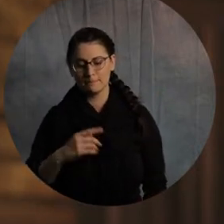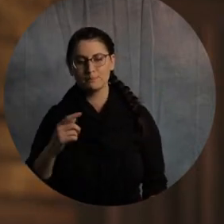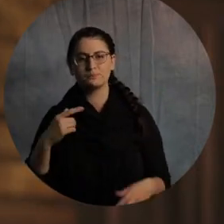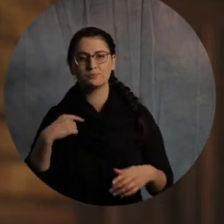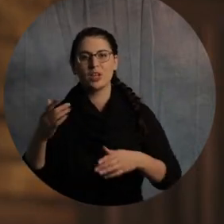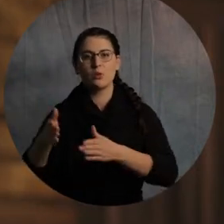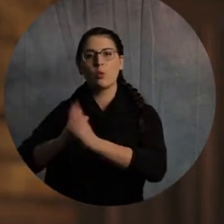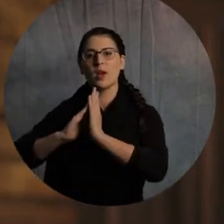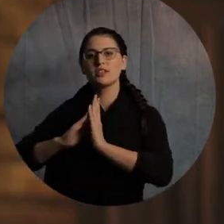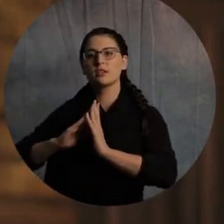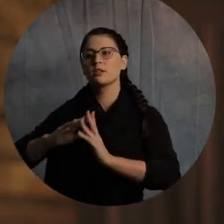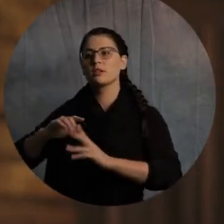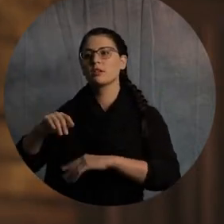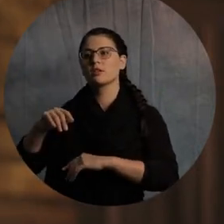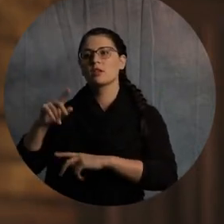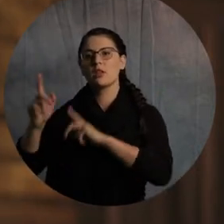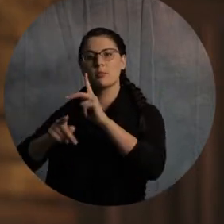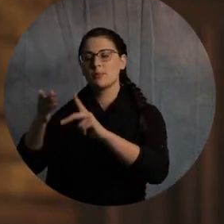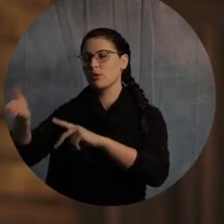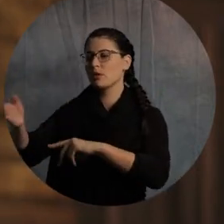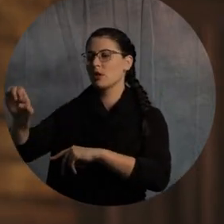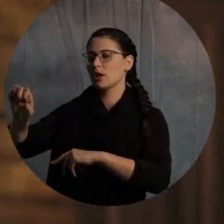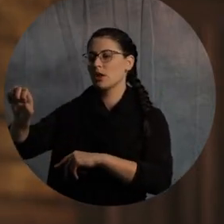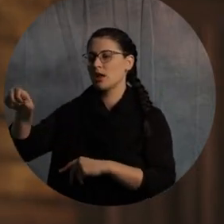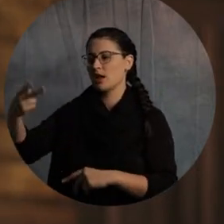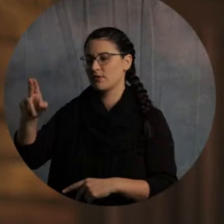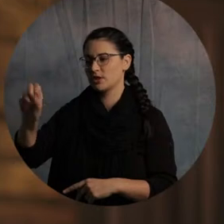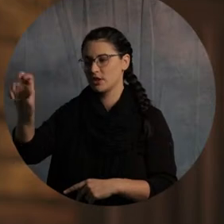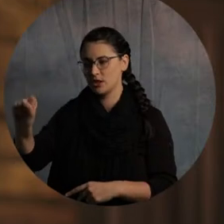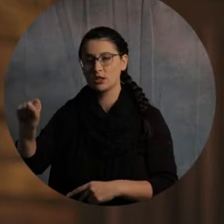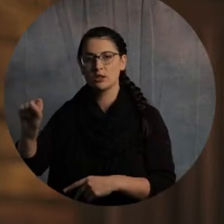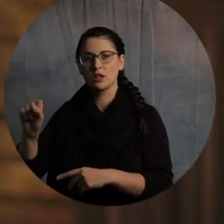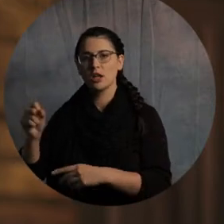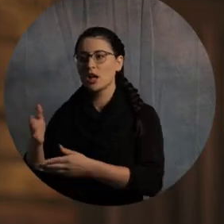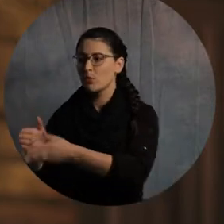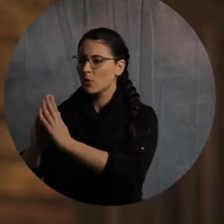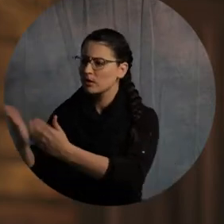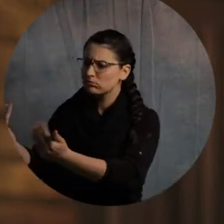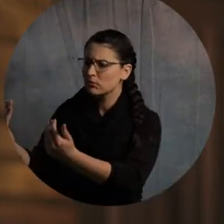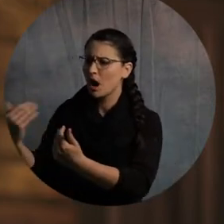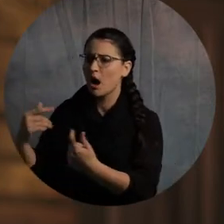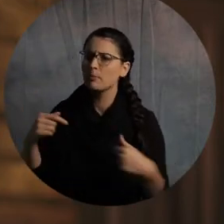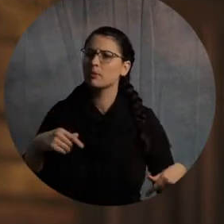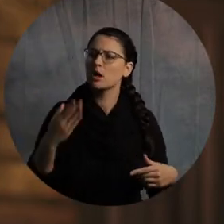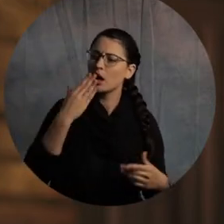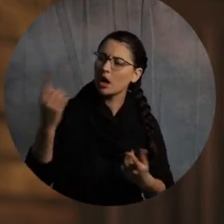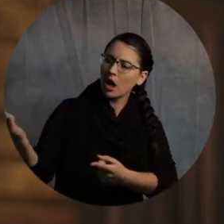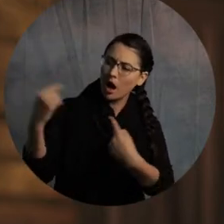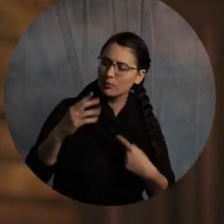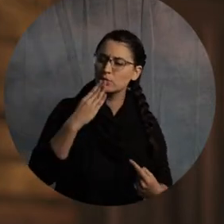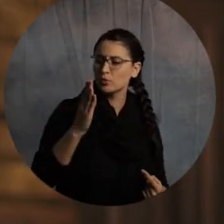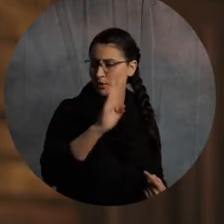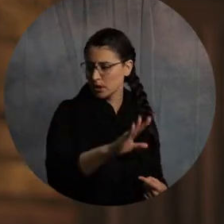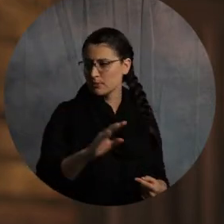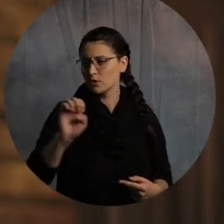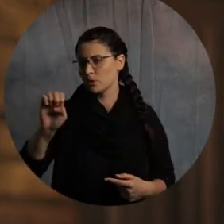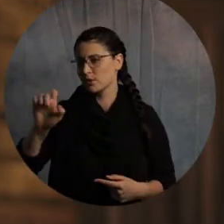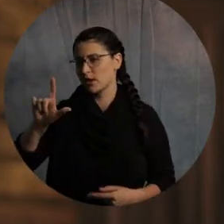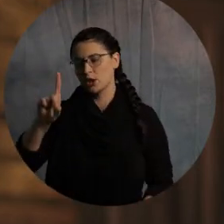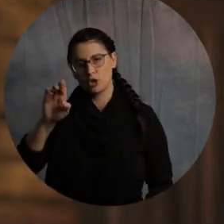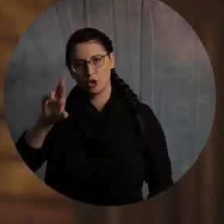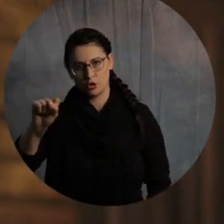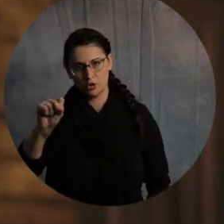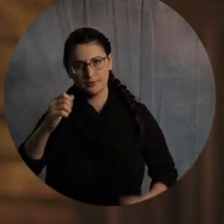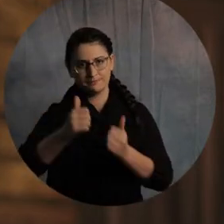the church, the people who had worked closest with them, all right, laboring in the work of the Lord, he calls the elders of the church